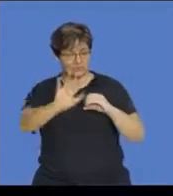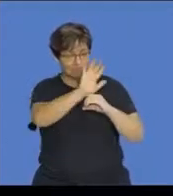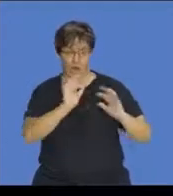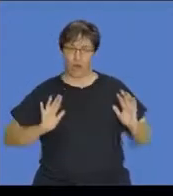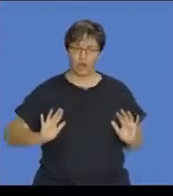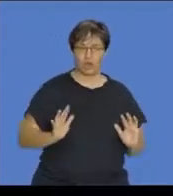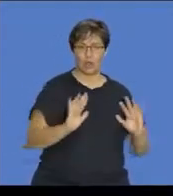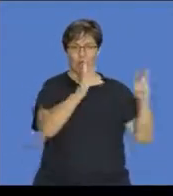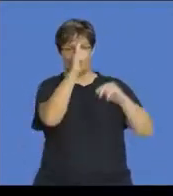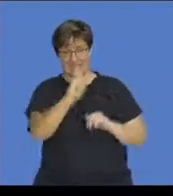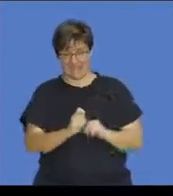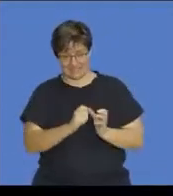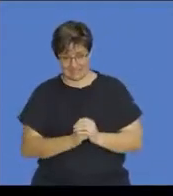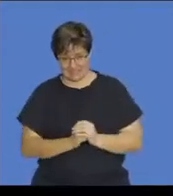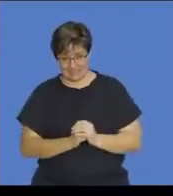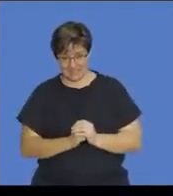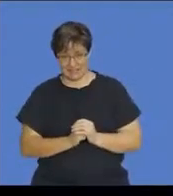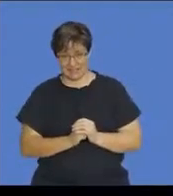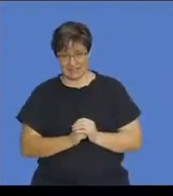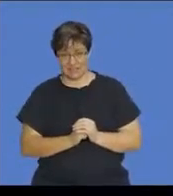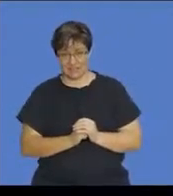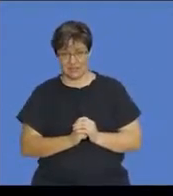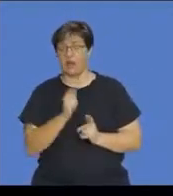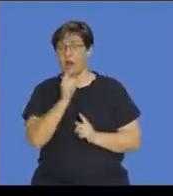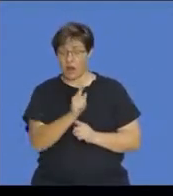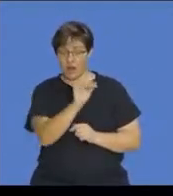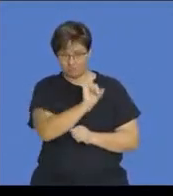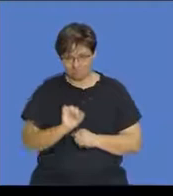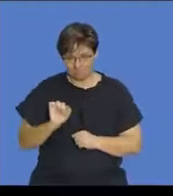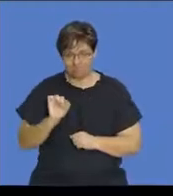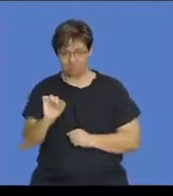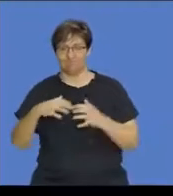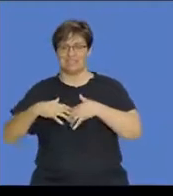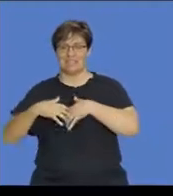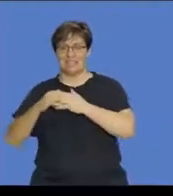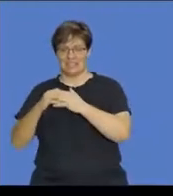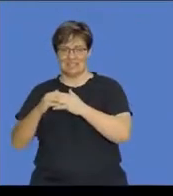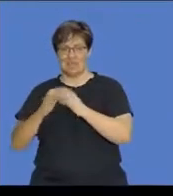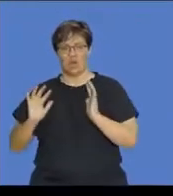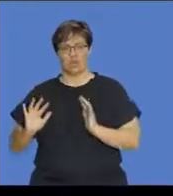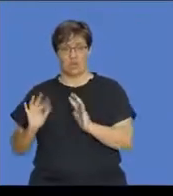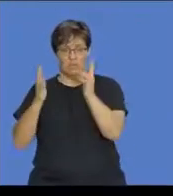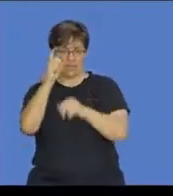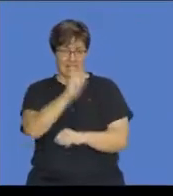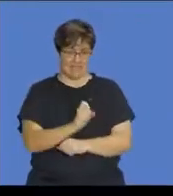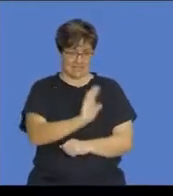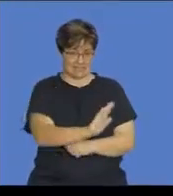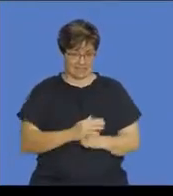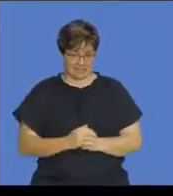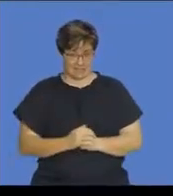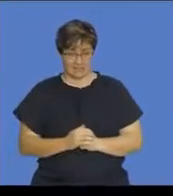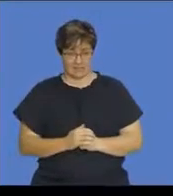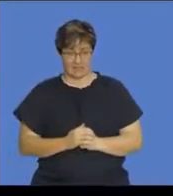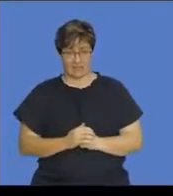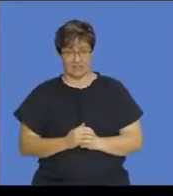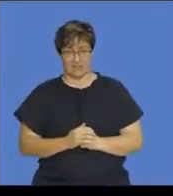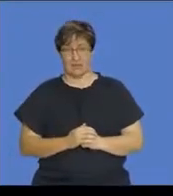complement of X. So everything in blue belongs to the set that is the complement of X. Now